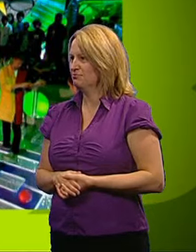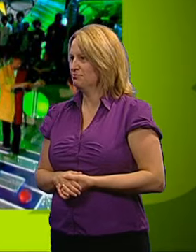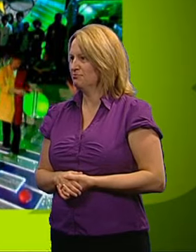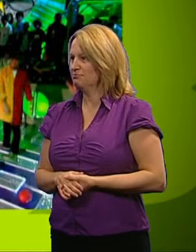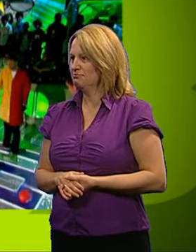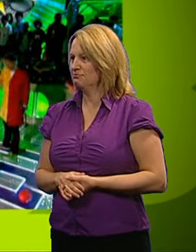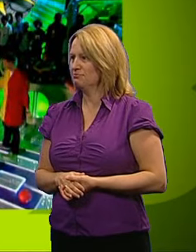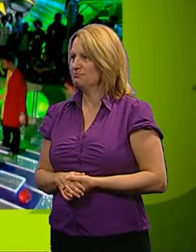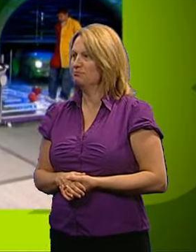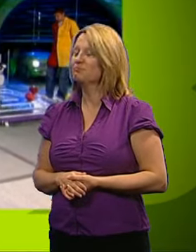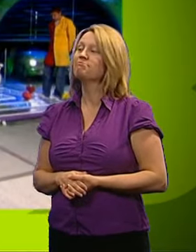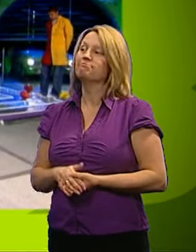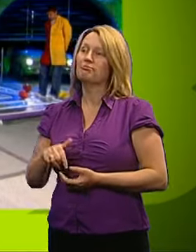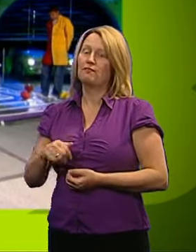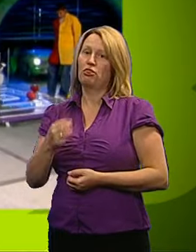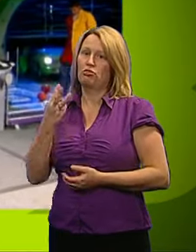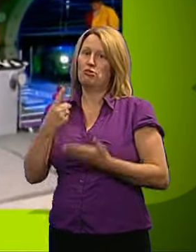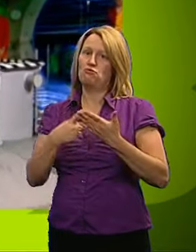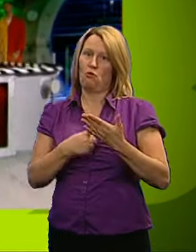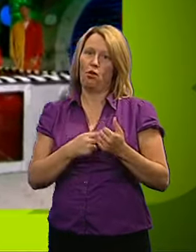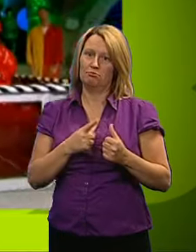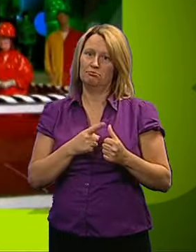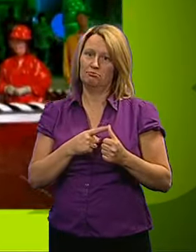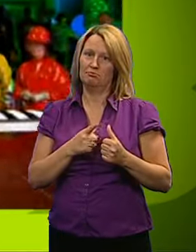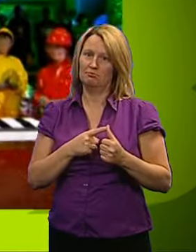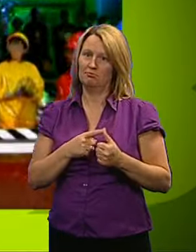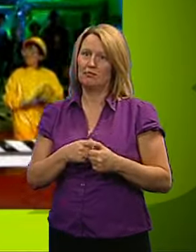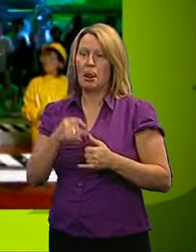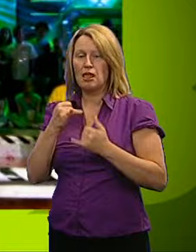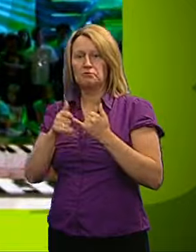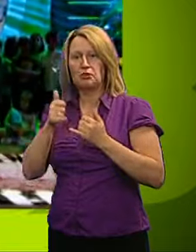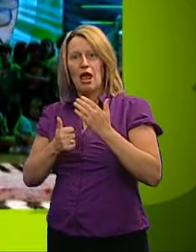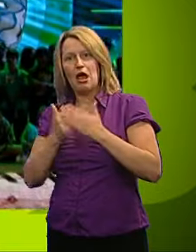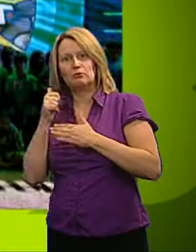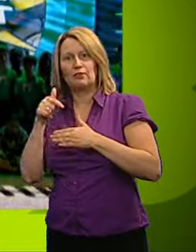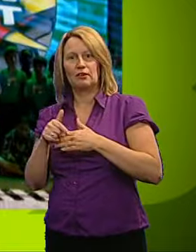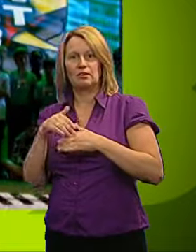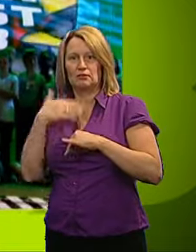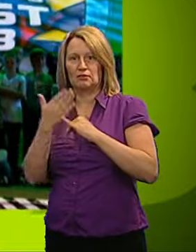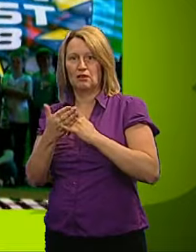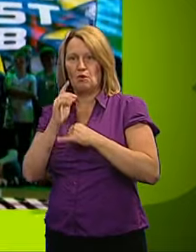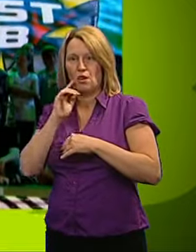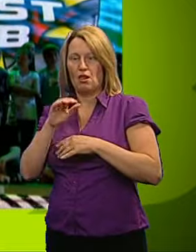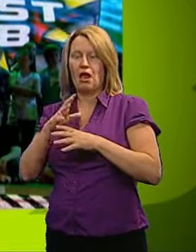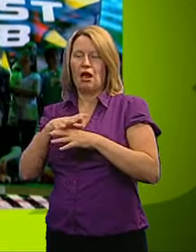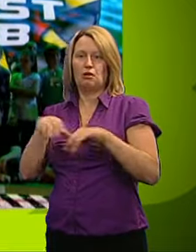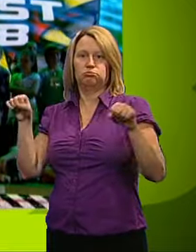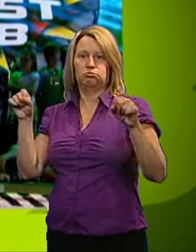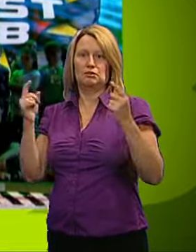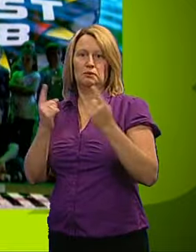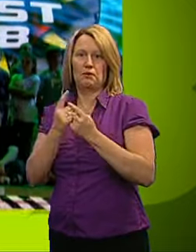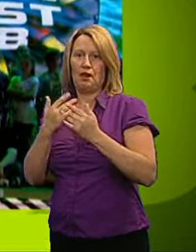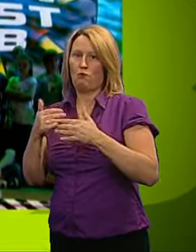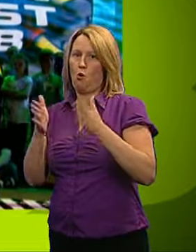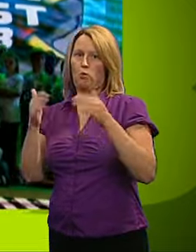Yeah, yeah. But here at Blast Lab, there are only three rules. Last person out of the lab has to turn out the lights, never, ever open the